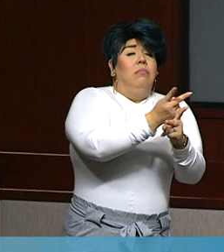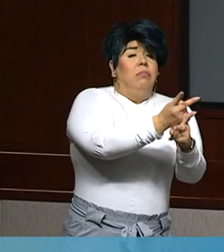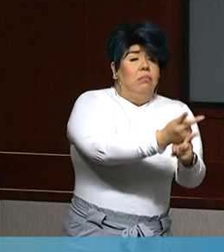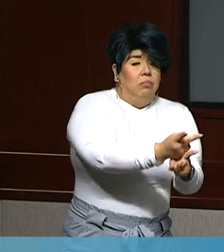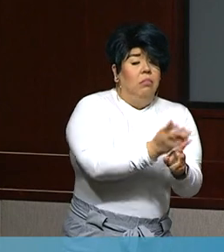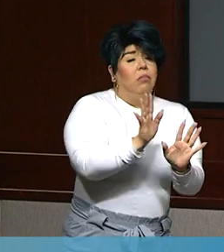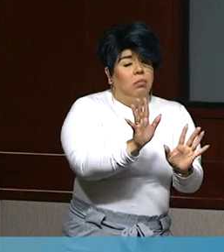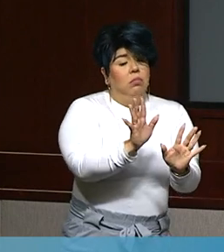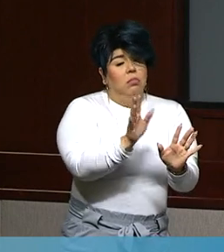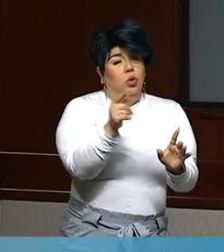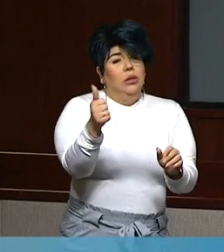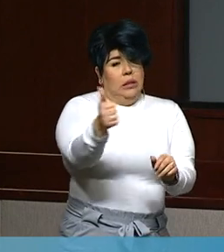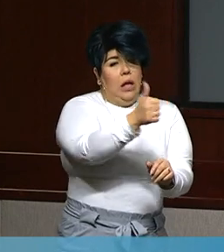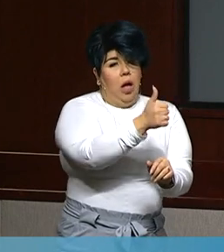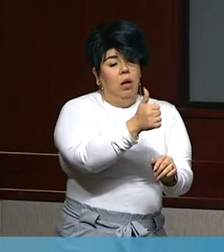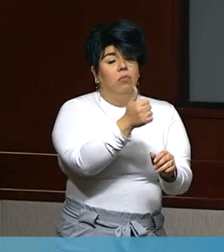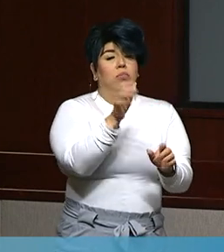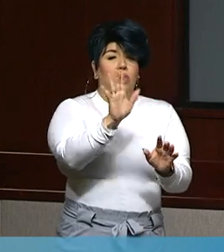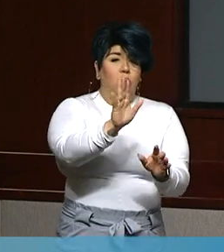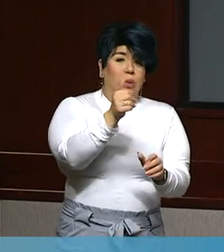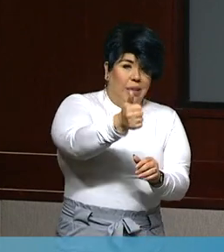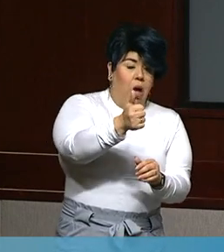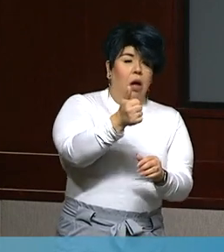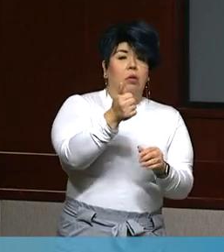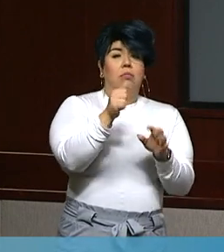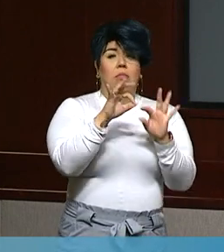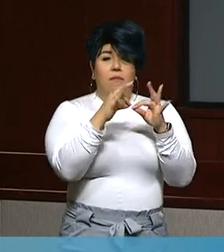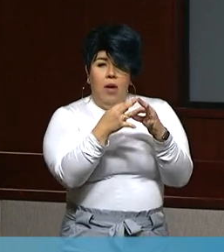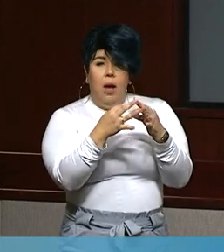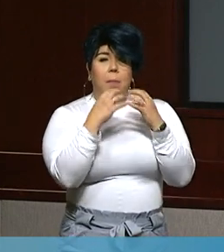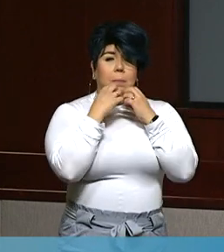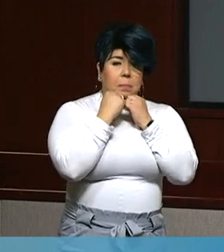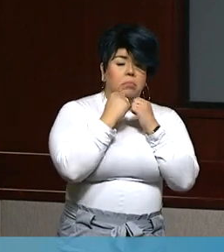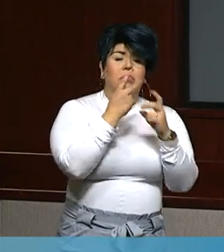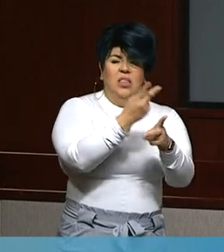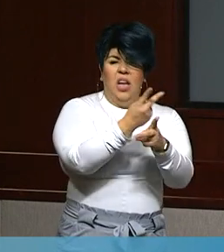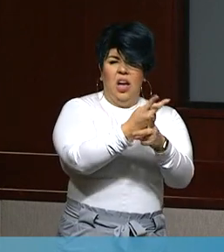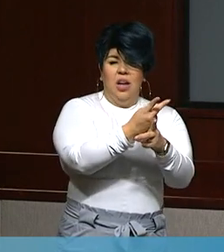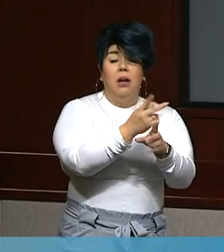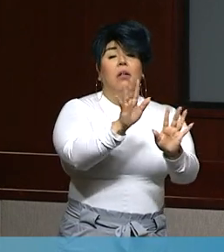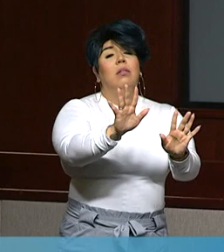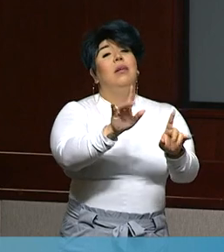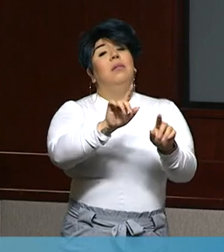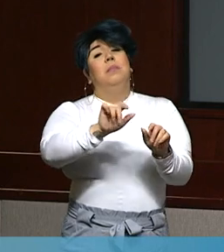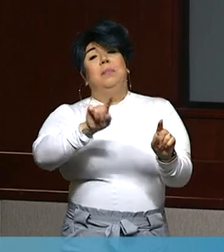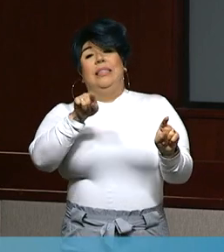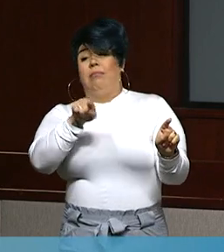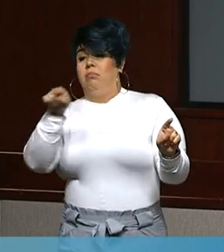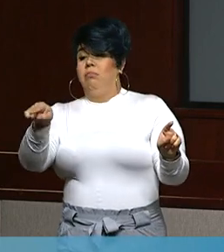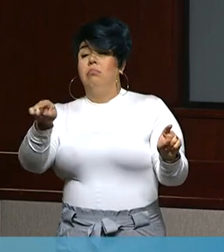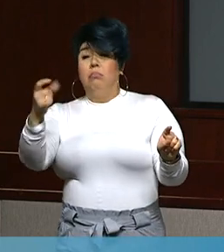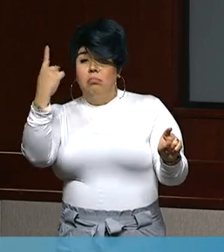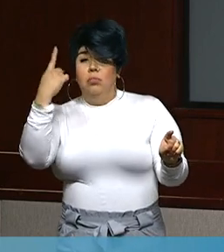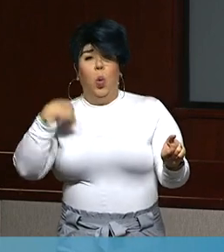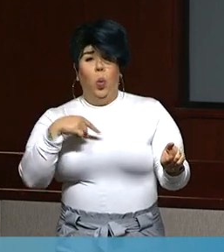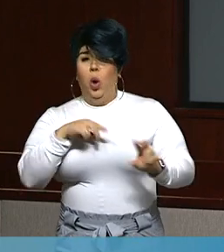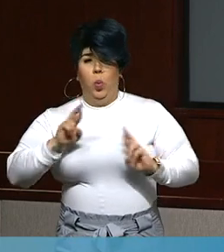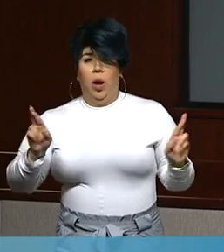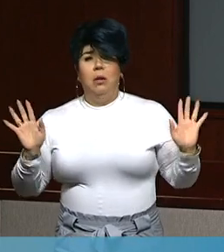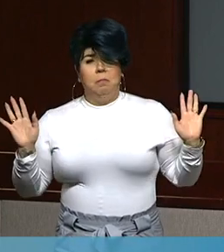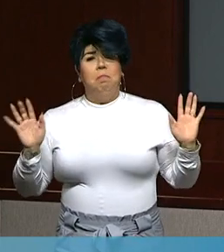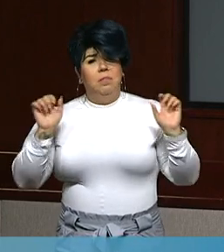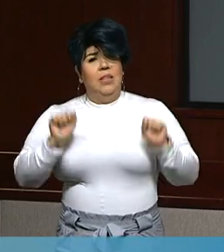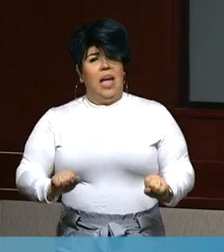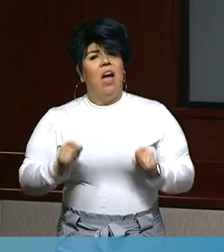make sure you're protecting yourself and your loved ones. But also to know that we are prepared. We can handle